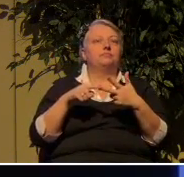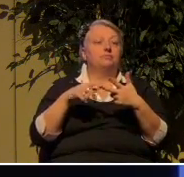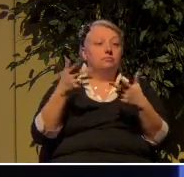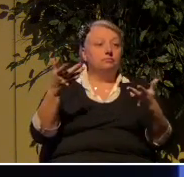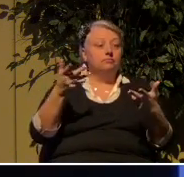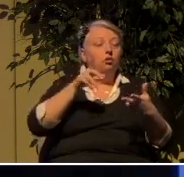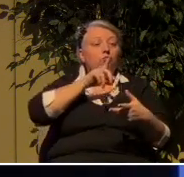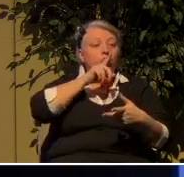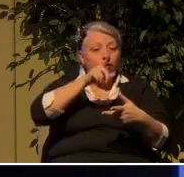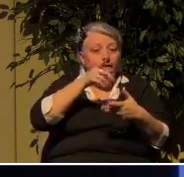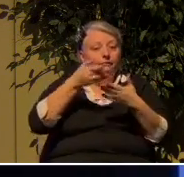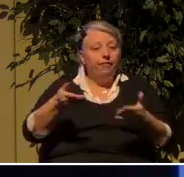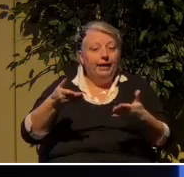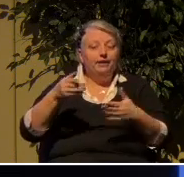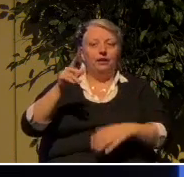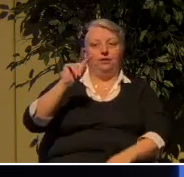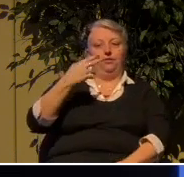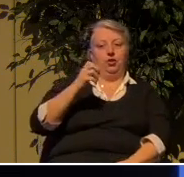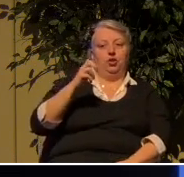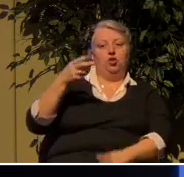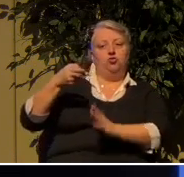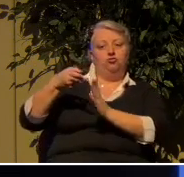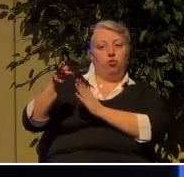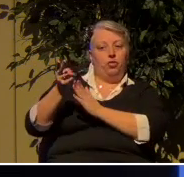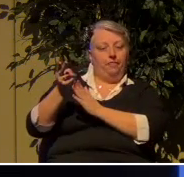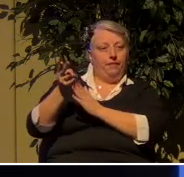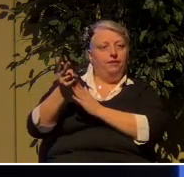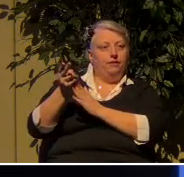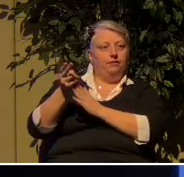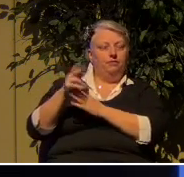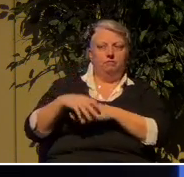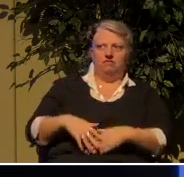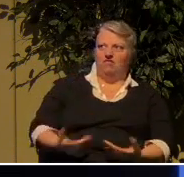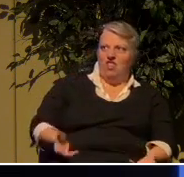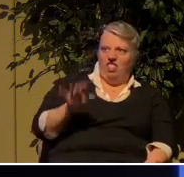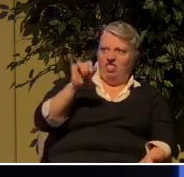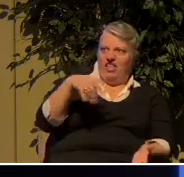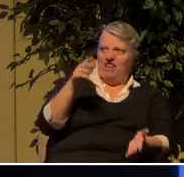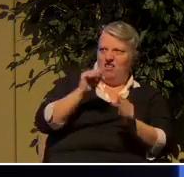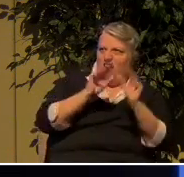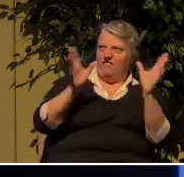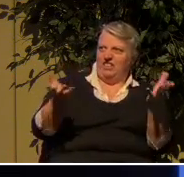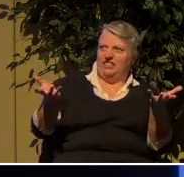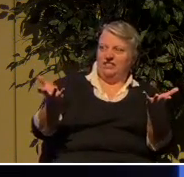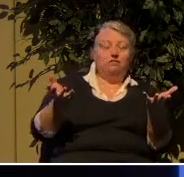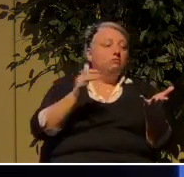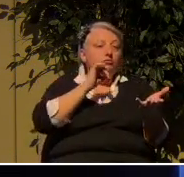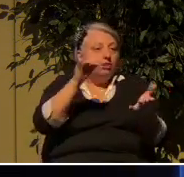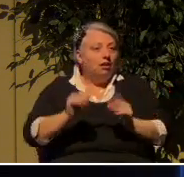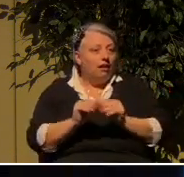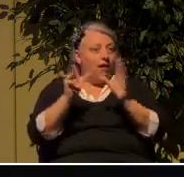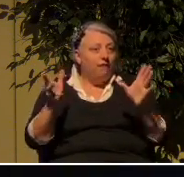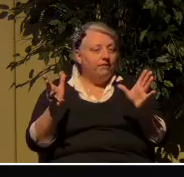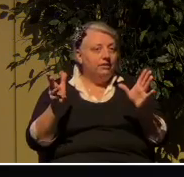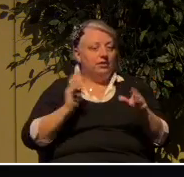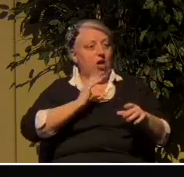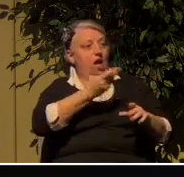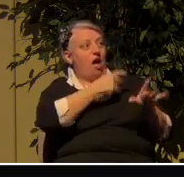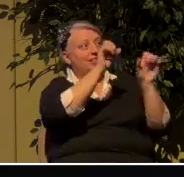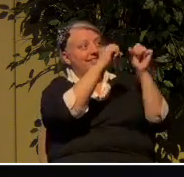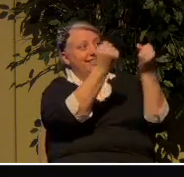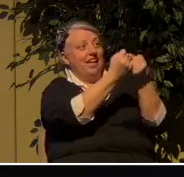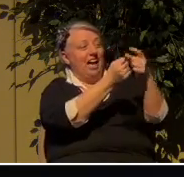as the truth. Now you say that's self-evident. That is not self-evident because we live in a society